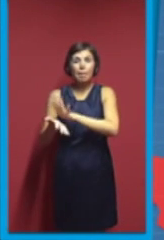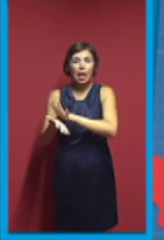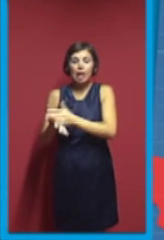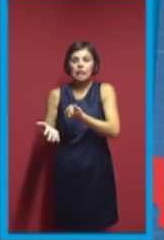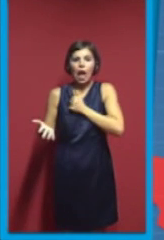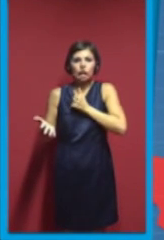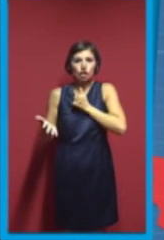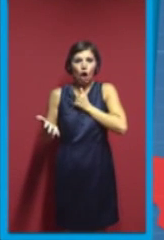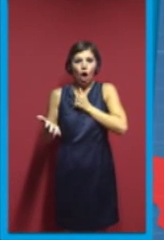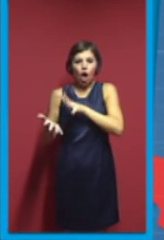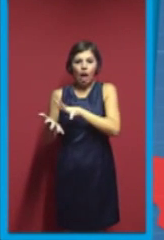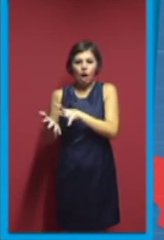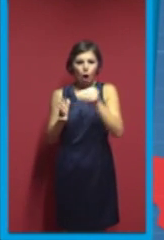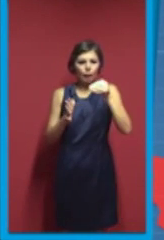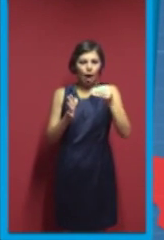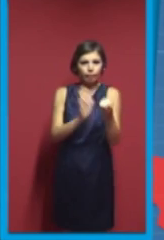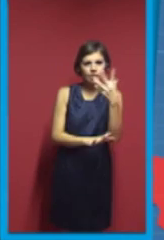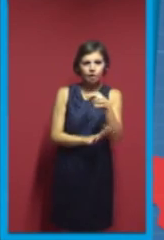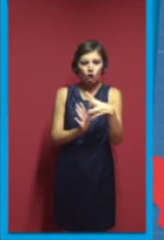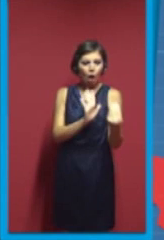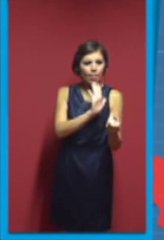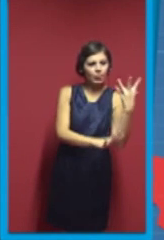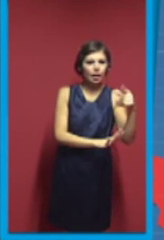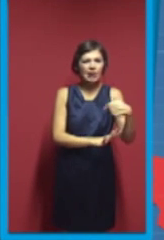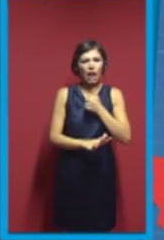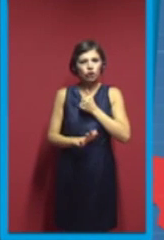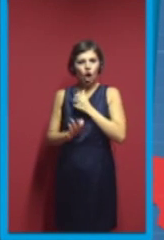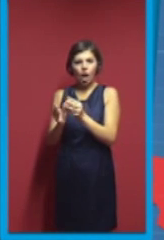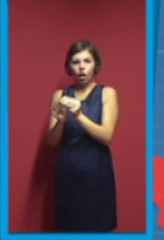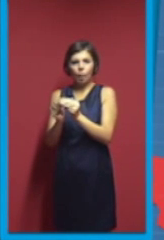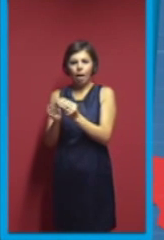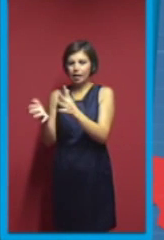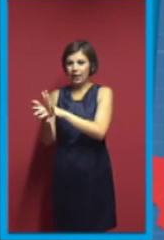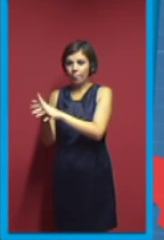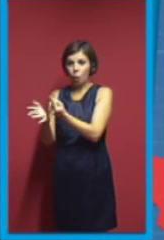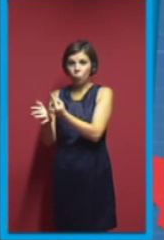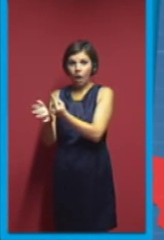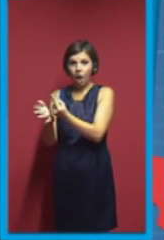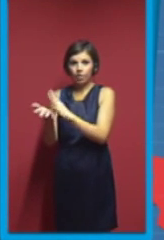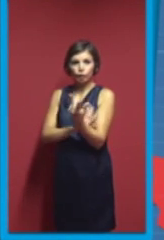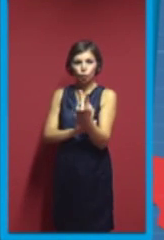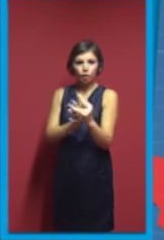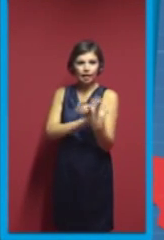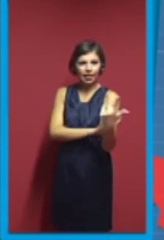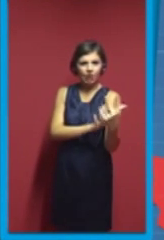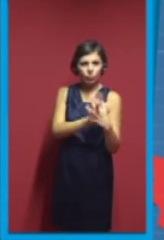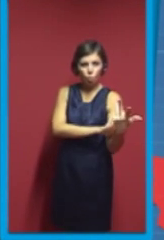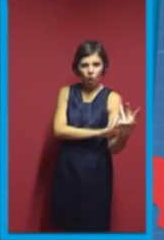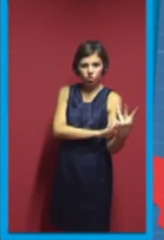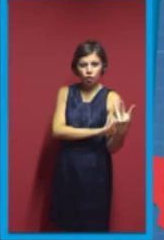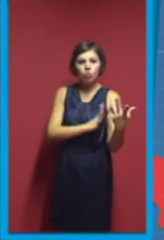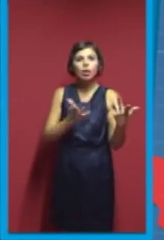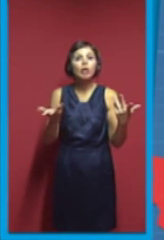University of Bath. You are supposed to buy the unprintable parts, as we call them vitamins,